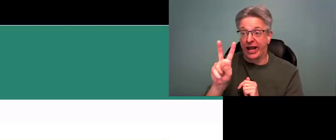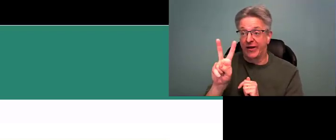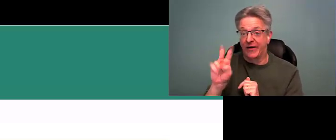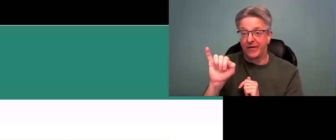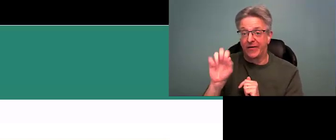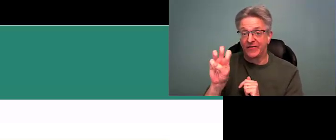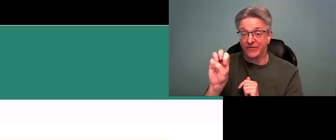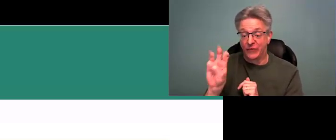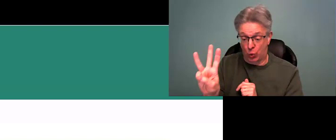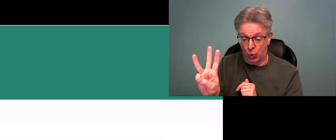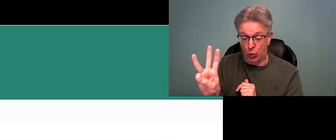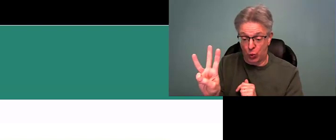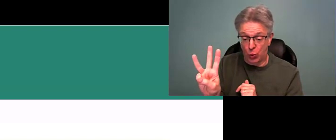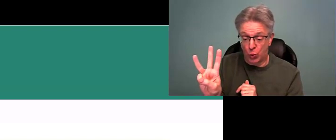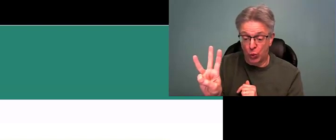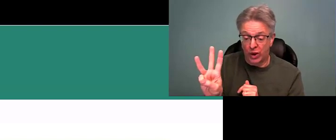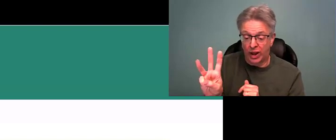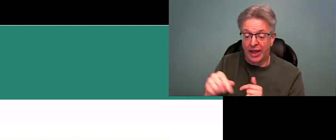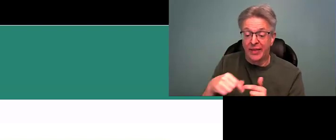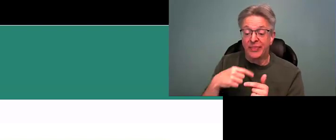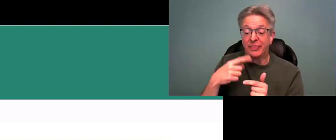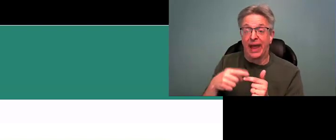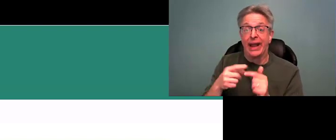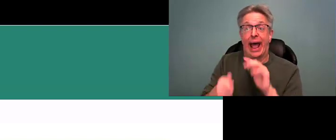And then select Gallery View.